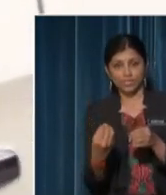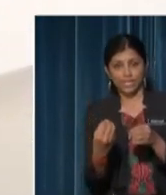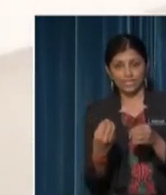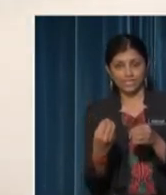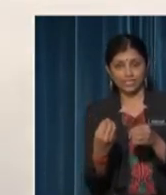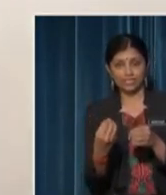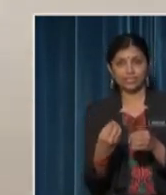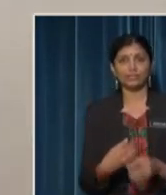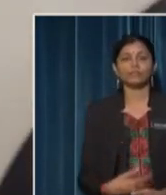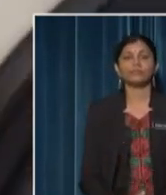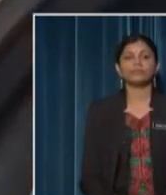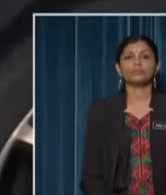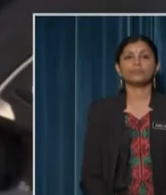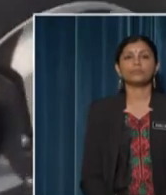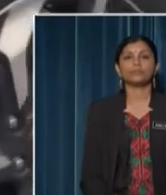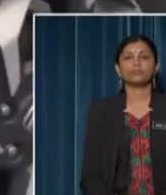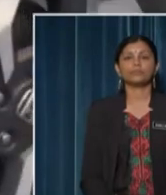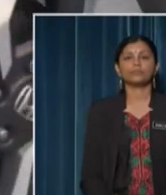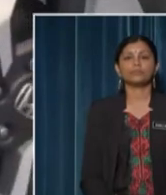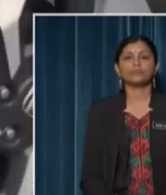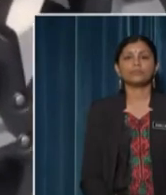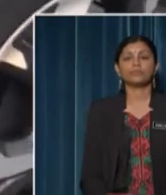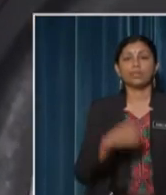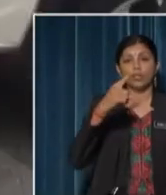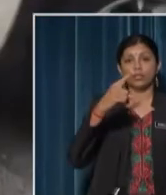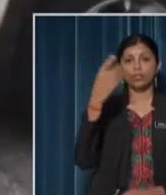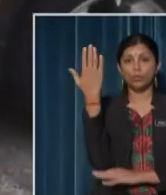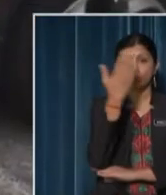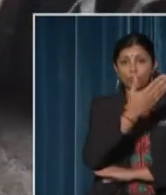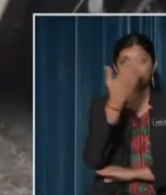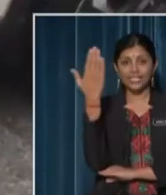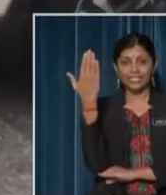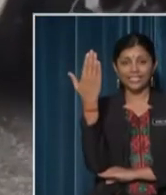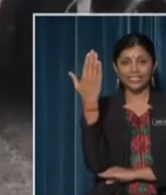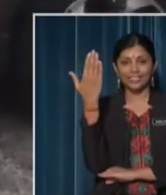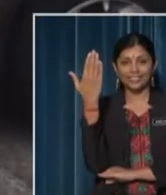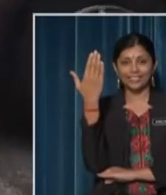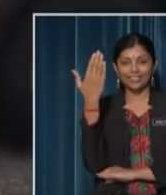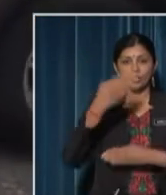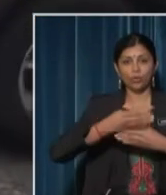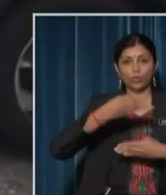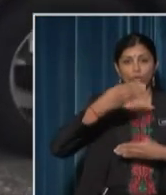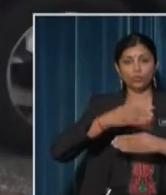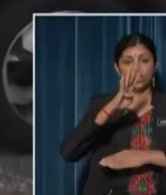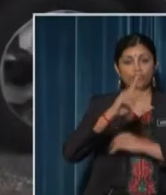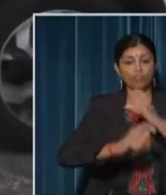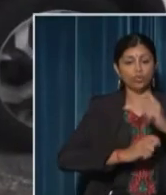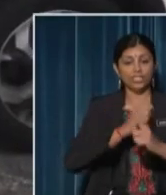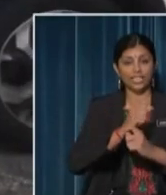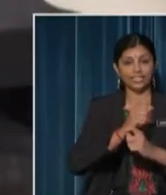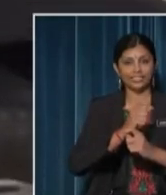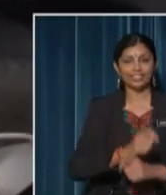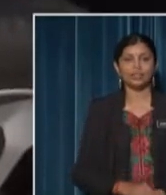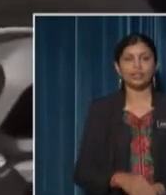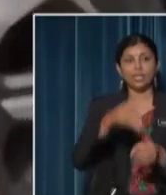car closely It has a windscreen It has windows and four tyres Let's look